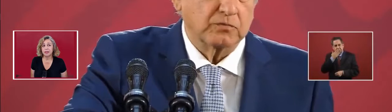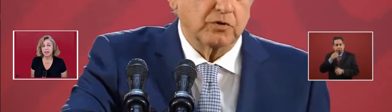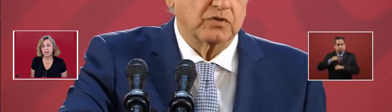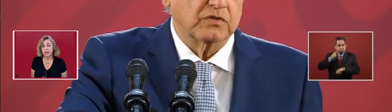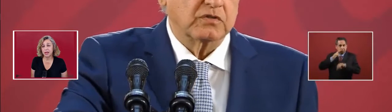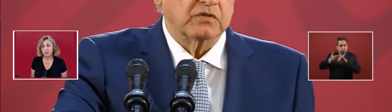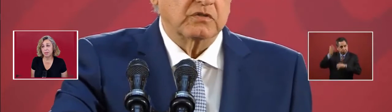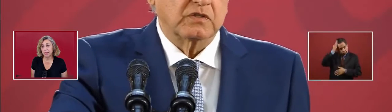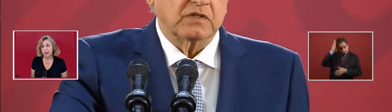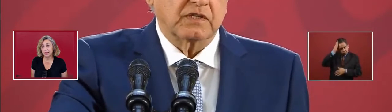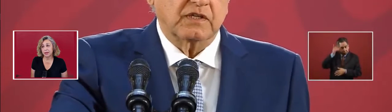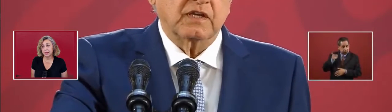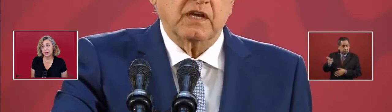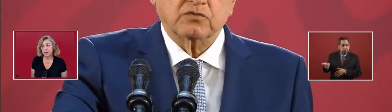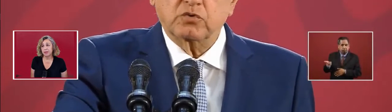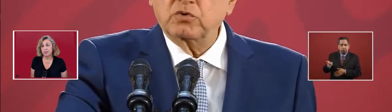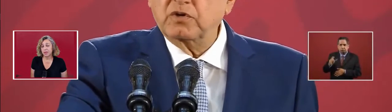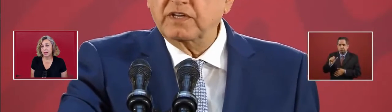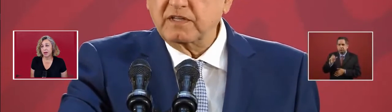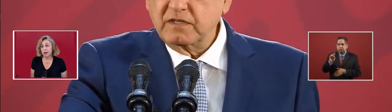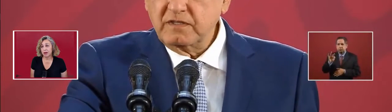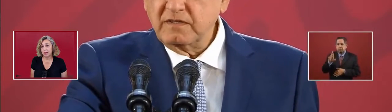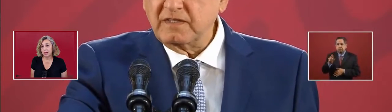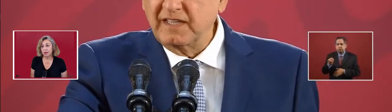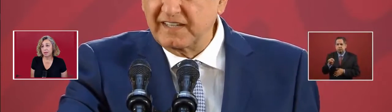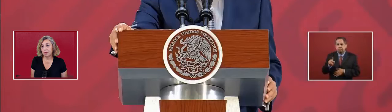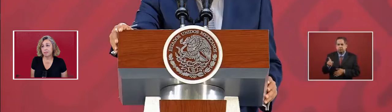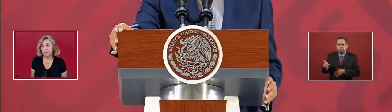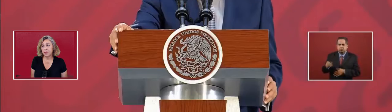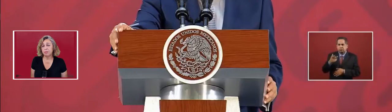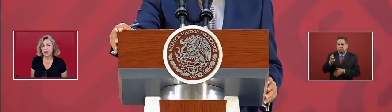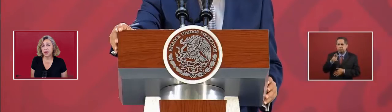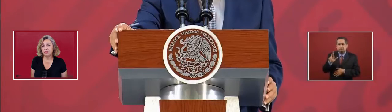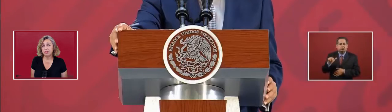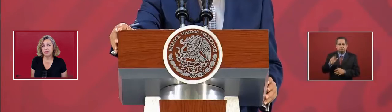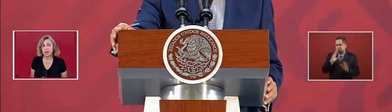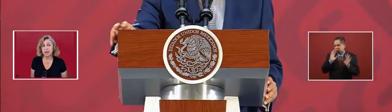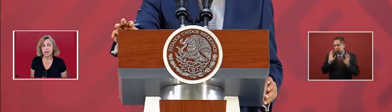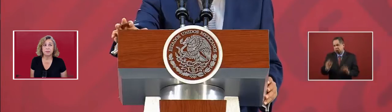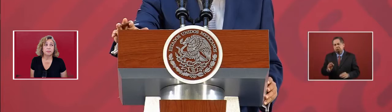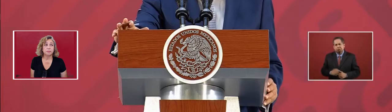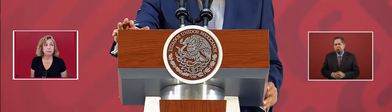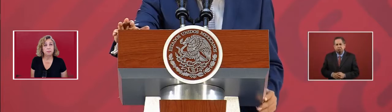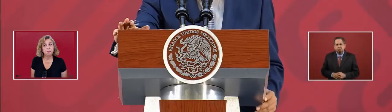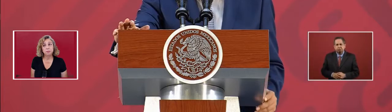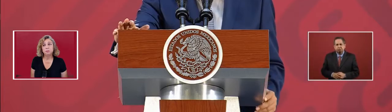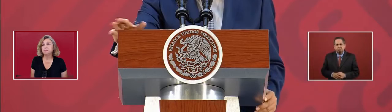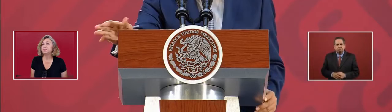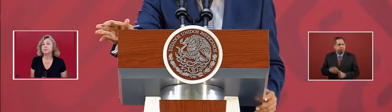that is headed by Arturo Herrera.